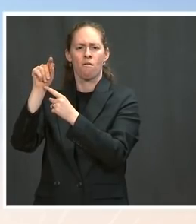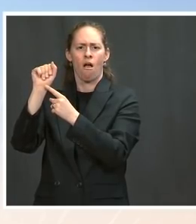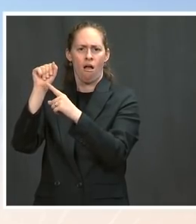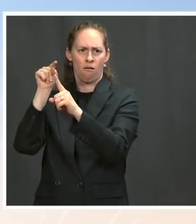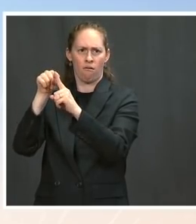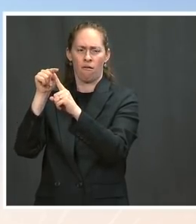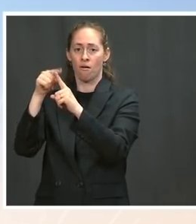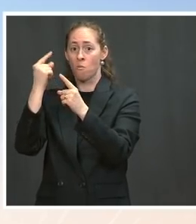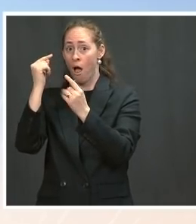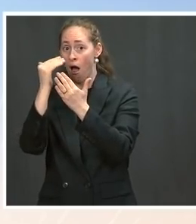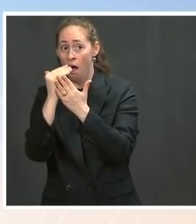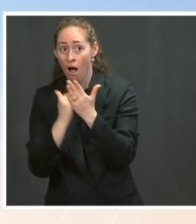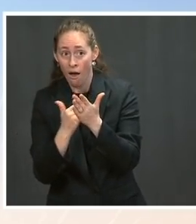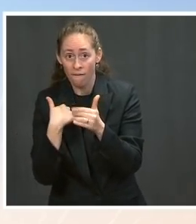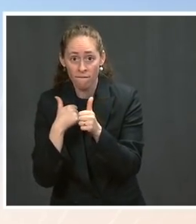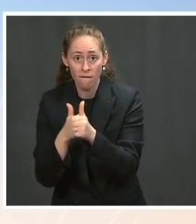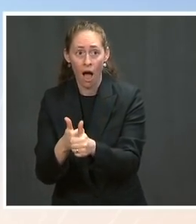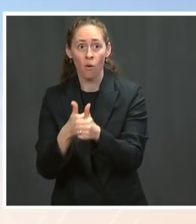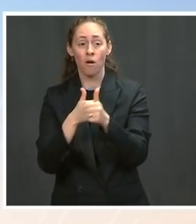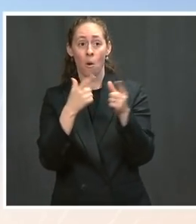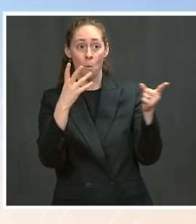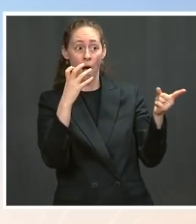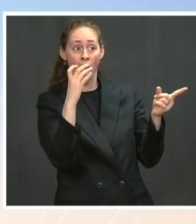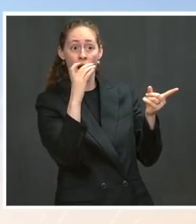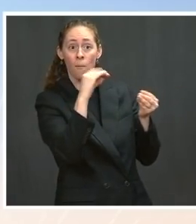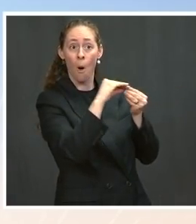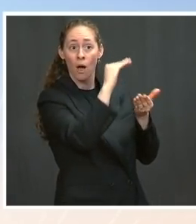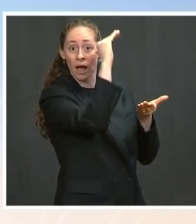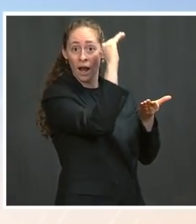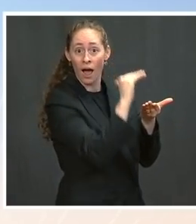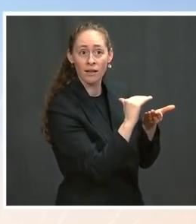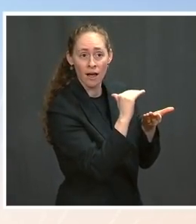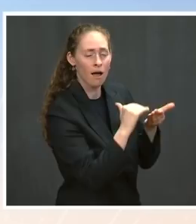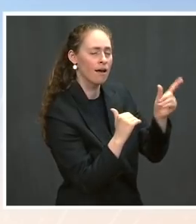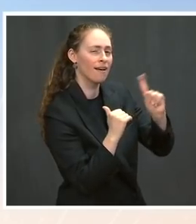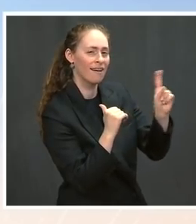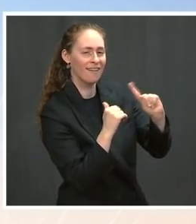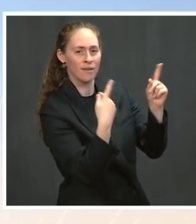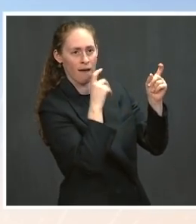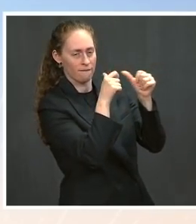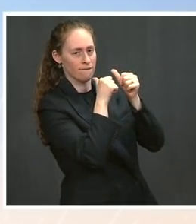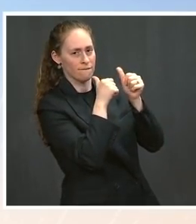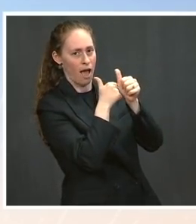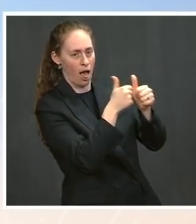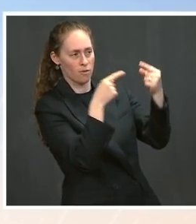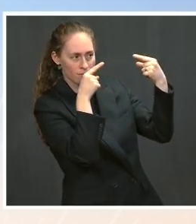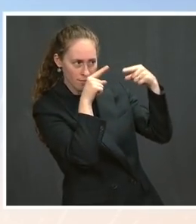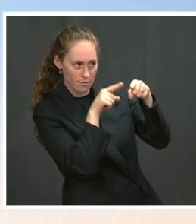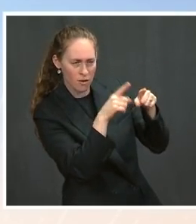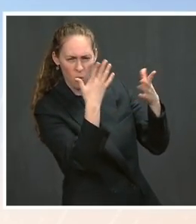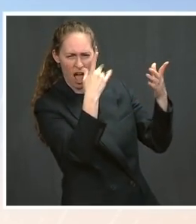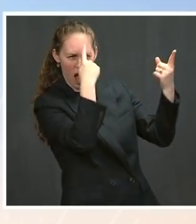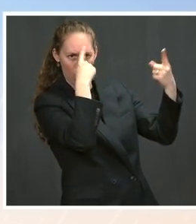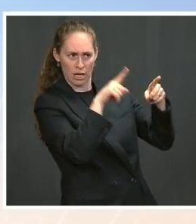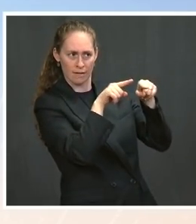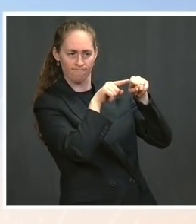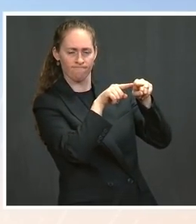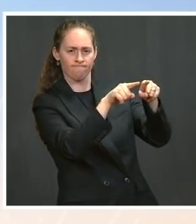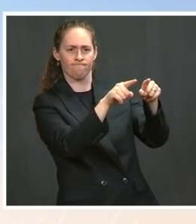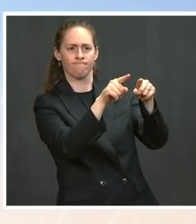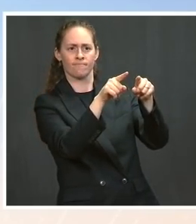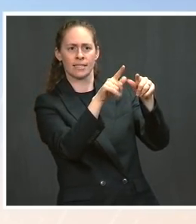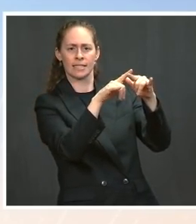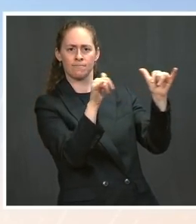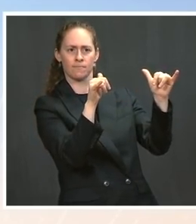what we're really talking about is mutual return to compliance with the JCPOA. We'd be prepared to lift the sanctions necessary for our JCPOA